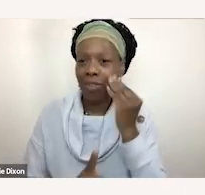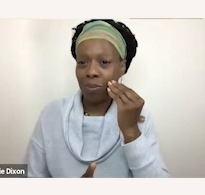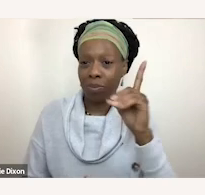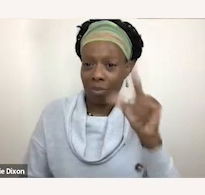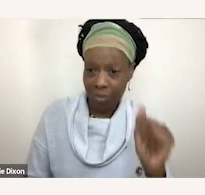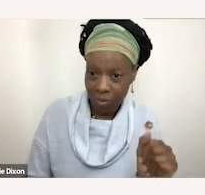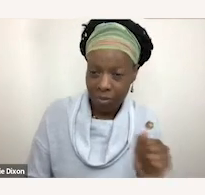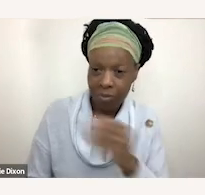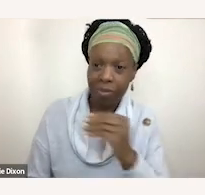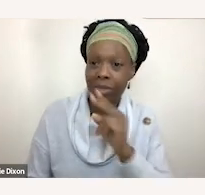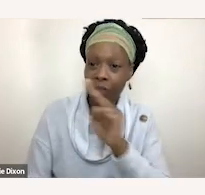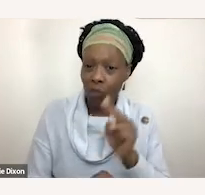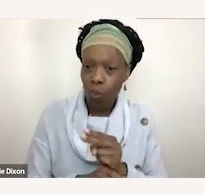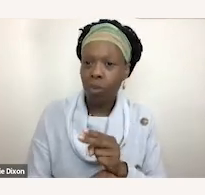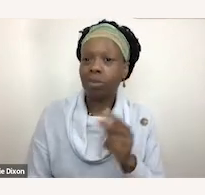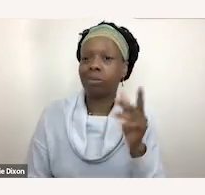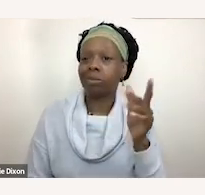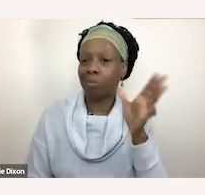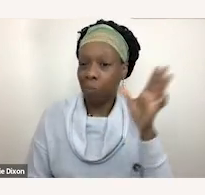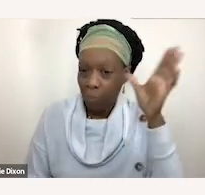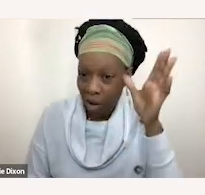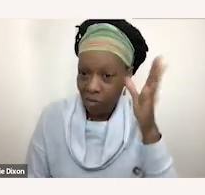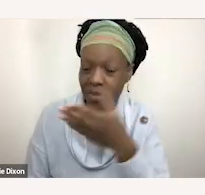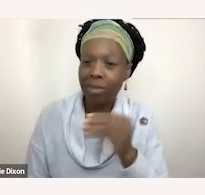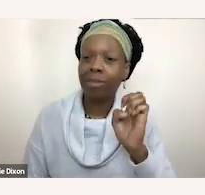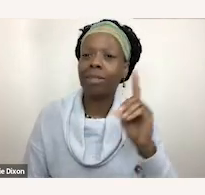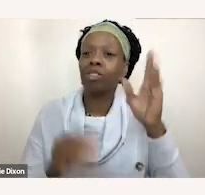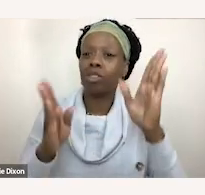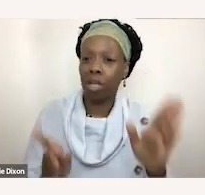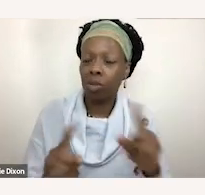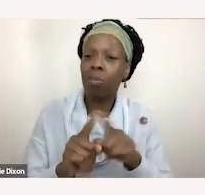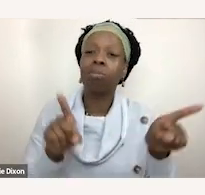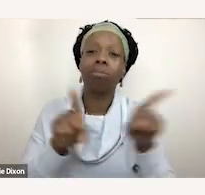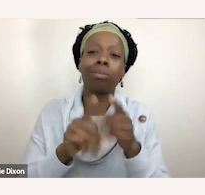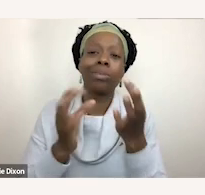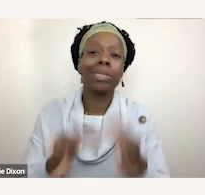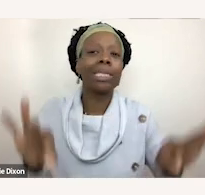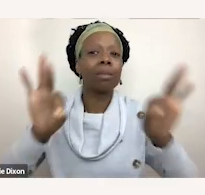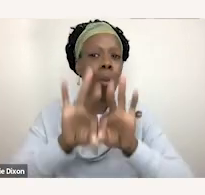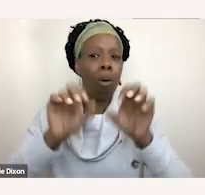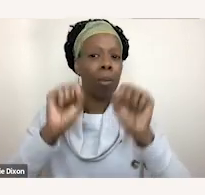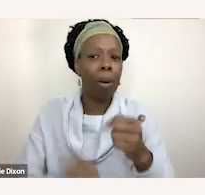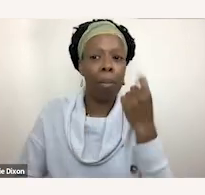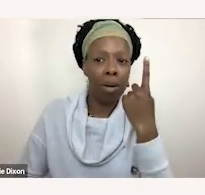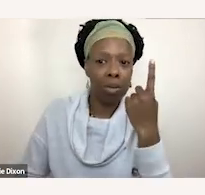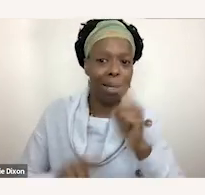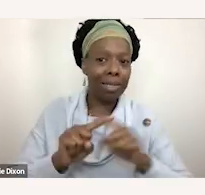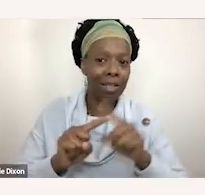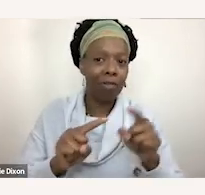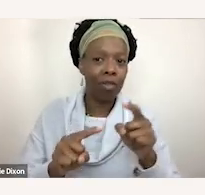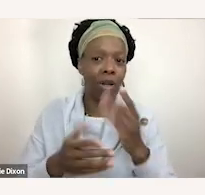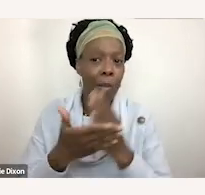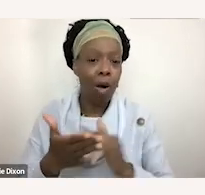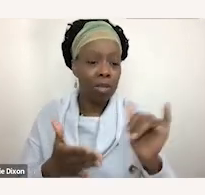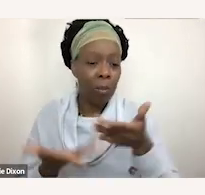understanding the different elements is just as important as going to a physician or a doctor or a